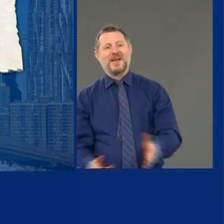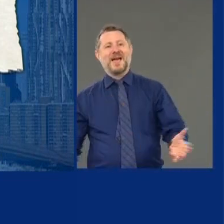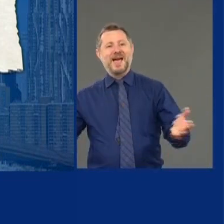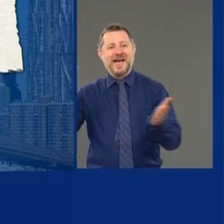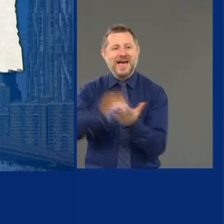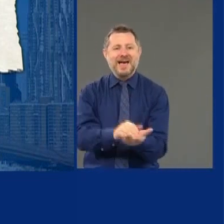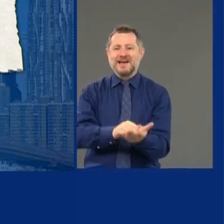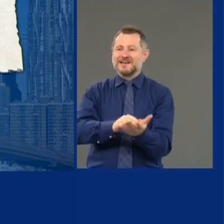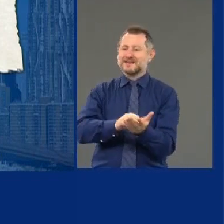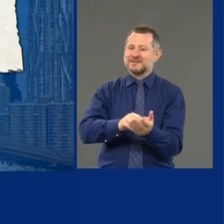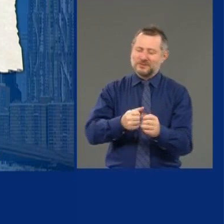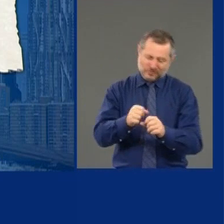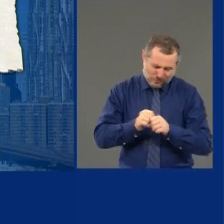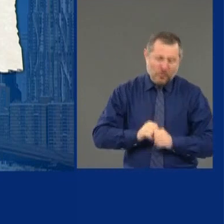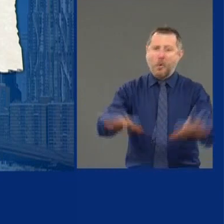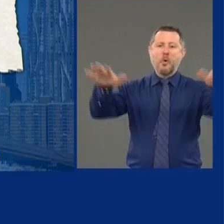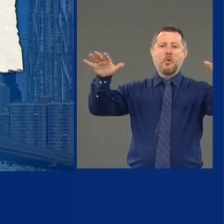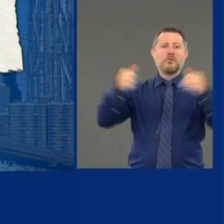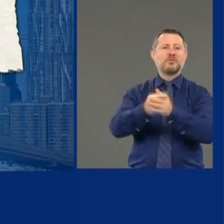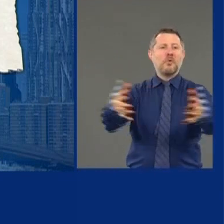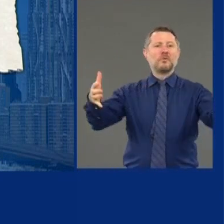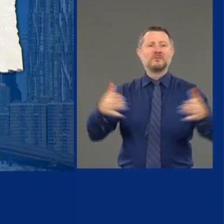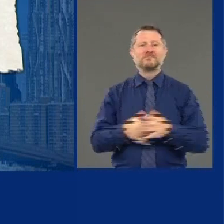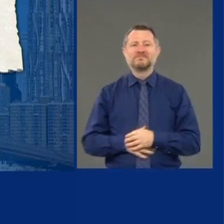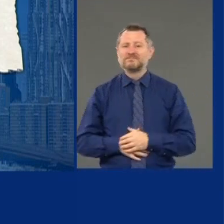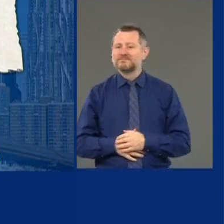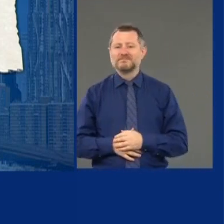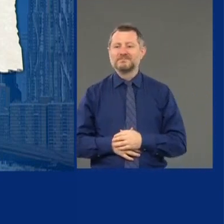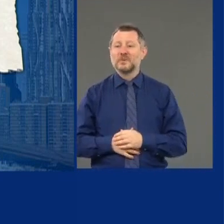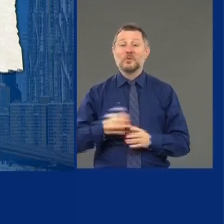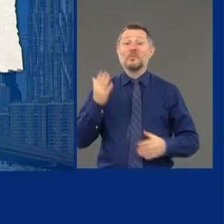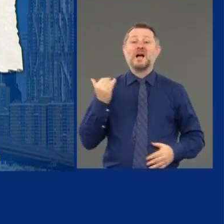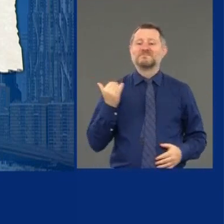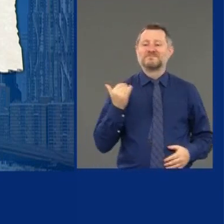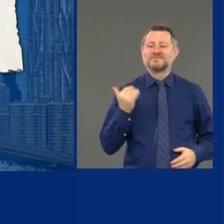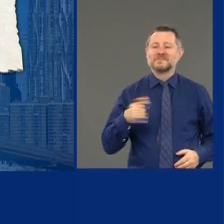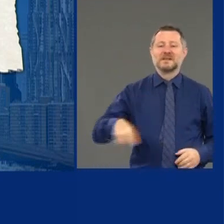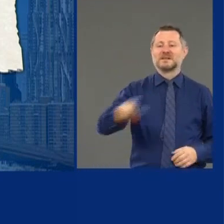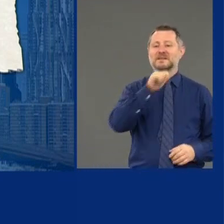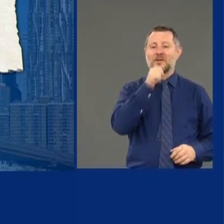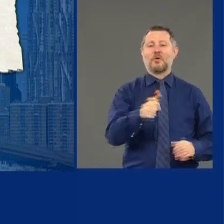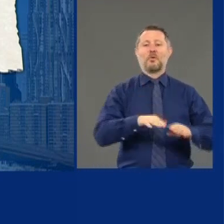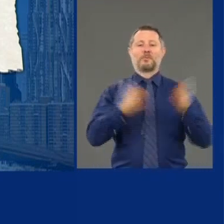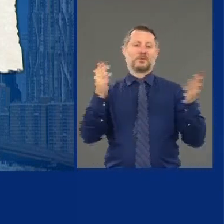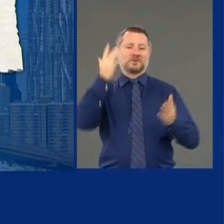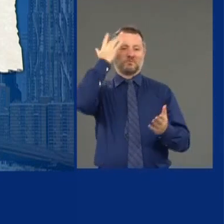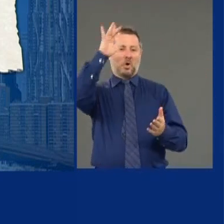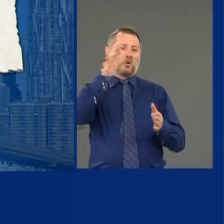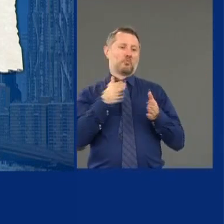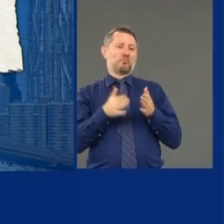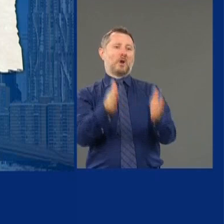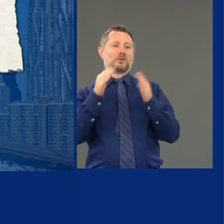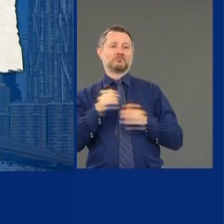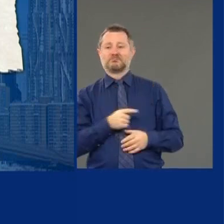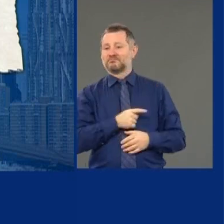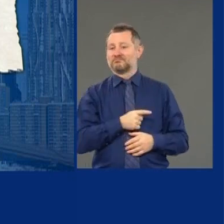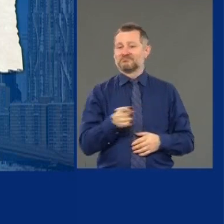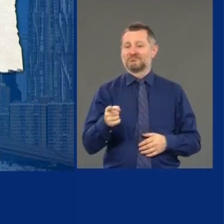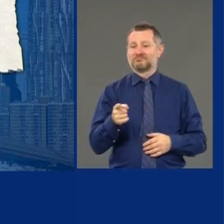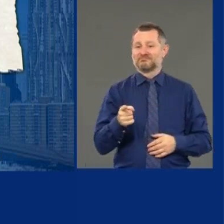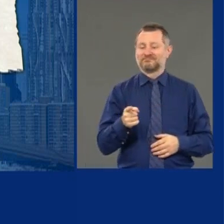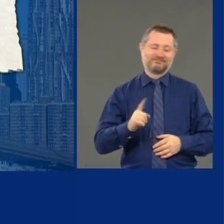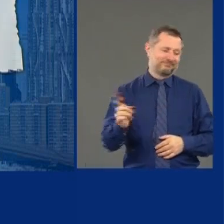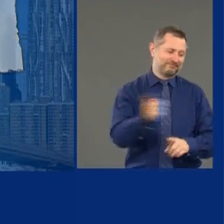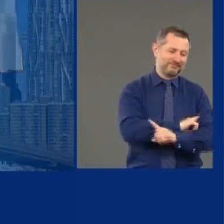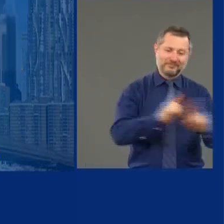growing. Yes. Because you didn't reopen smartly. Let's let's